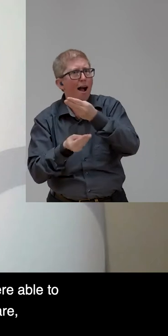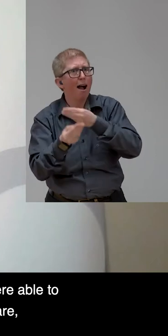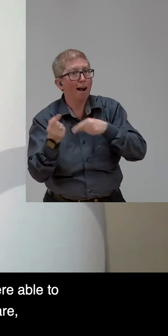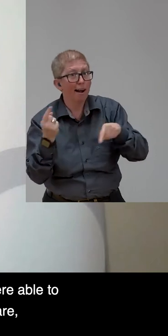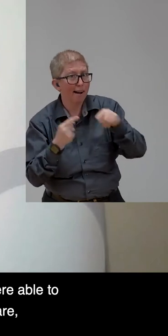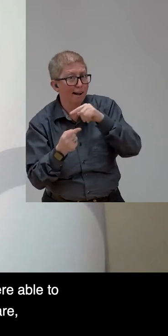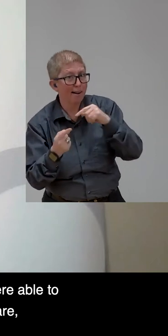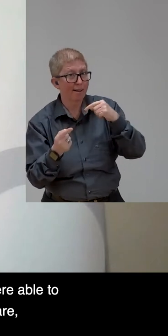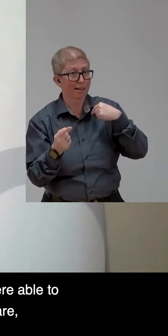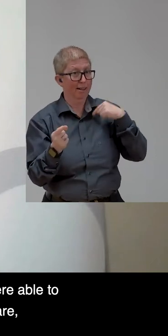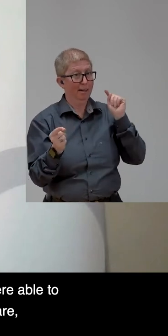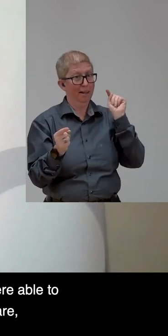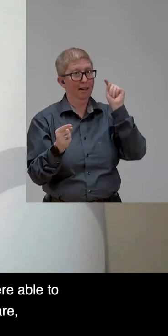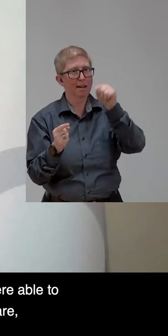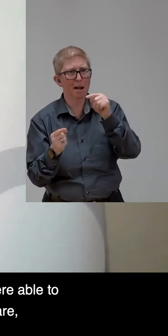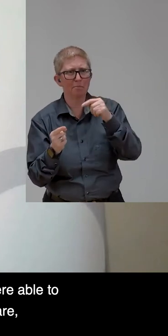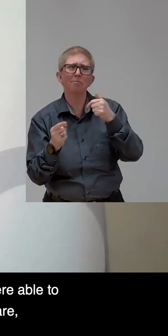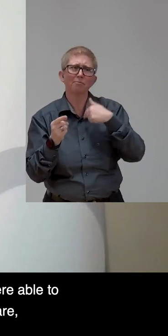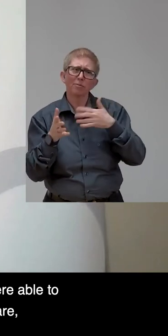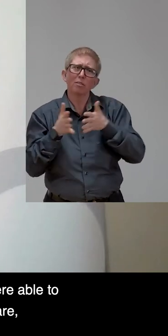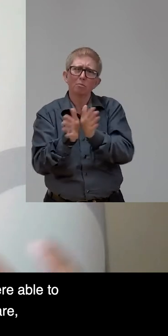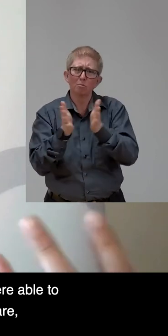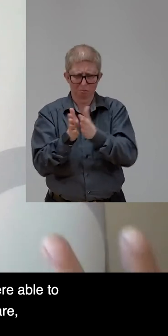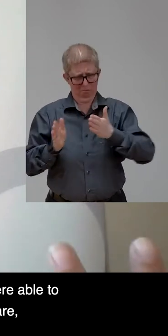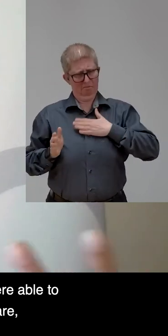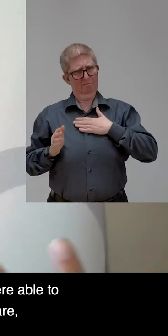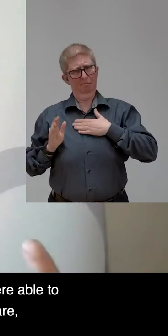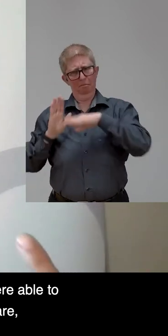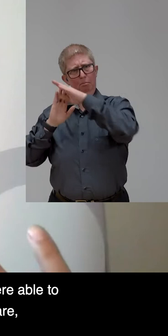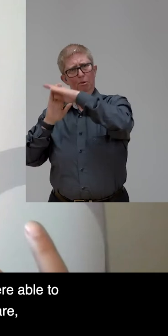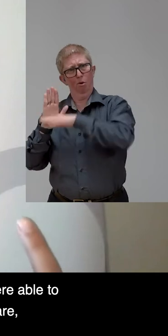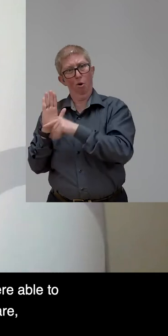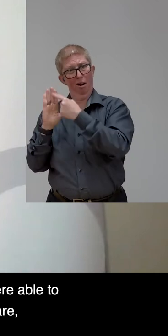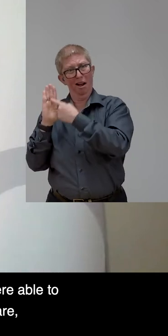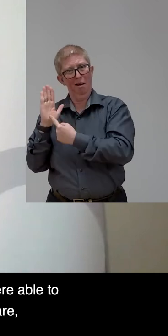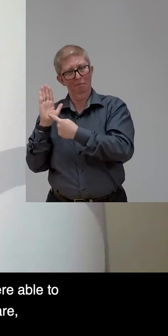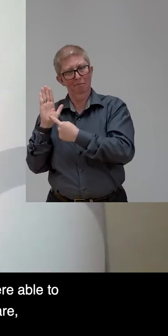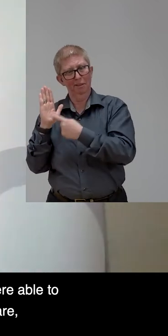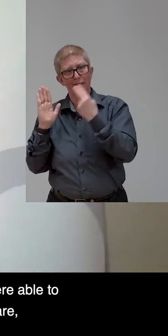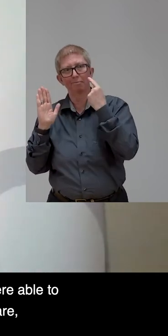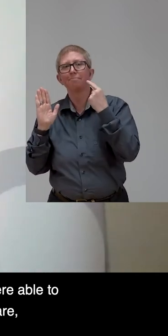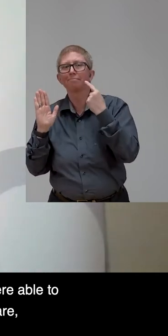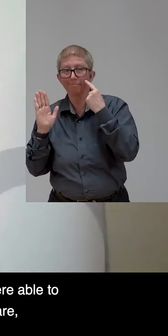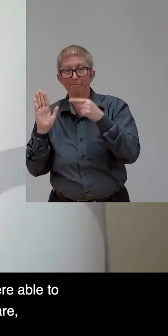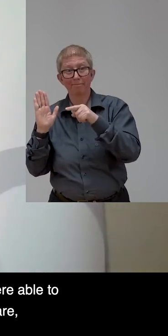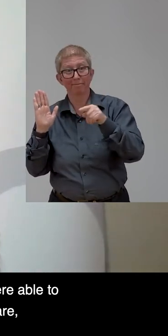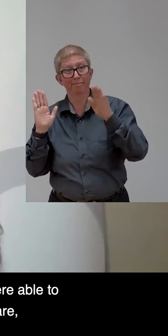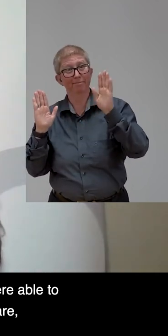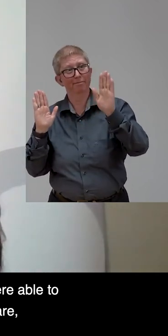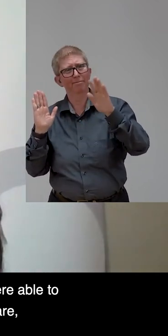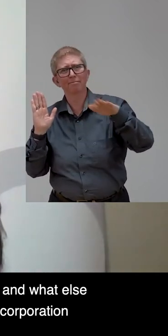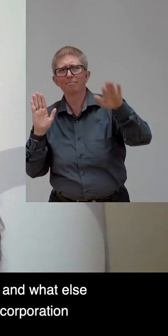we were able to see not only the kind of organisation you are, which is a